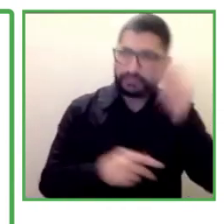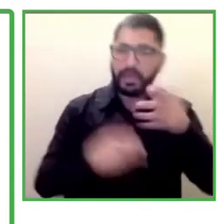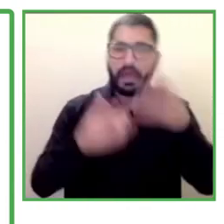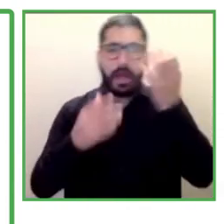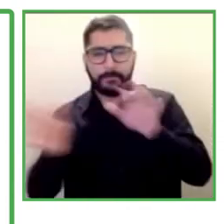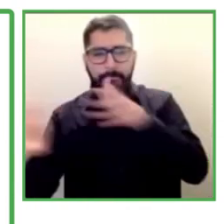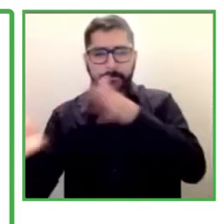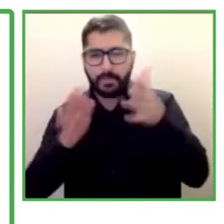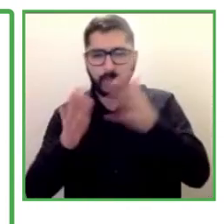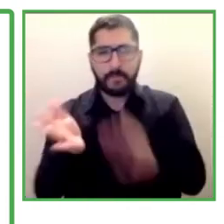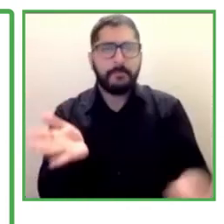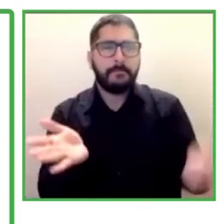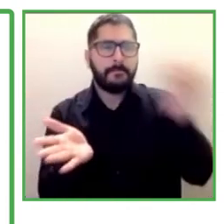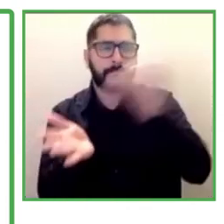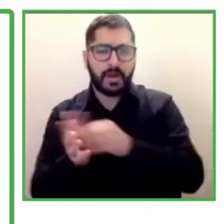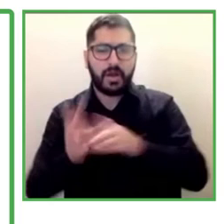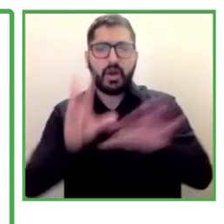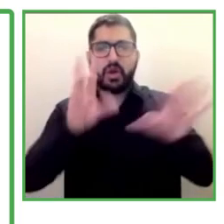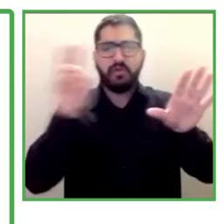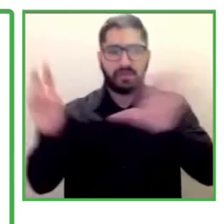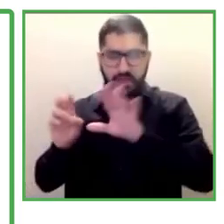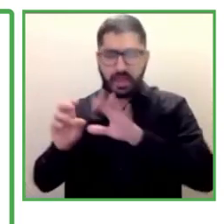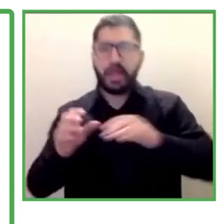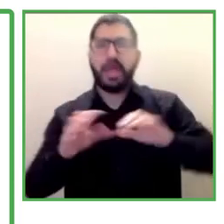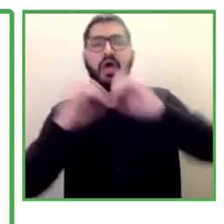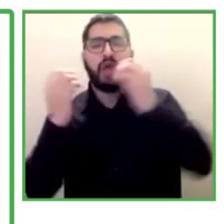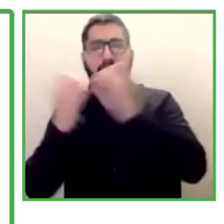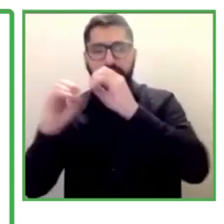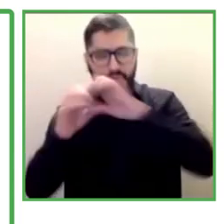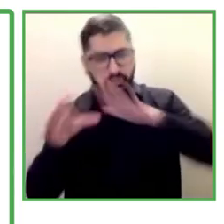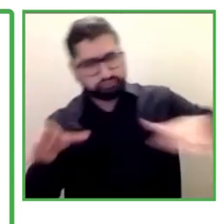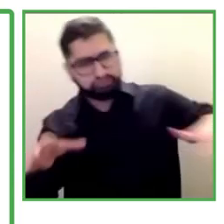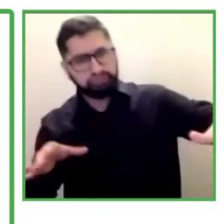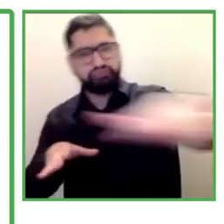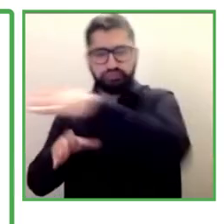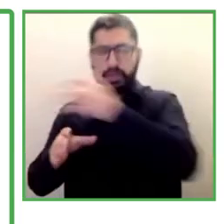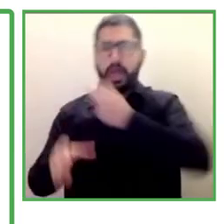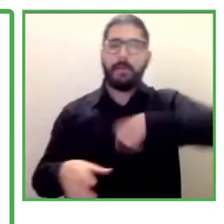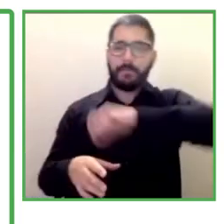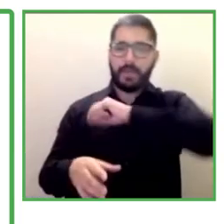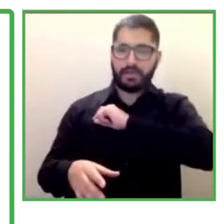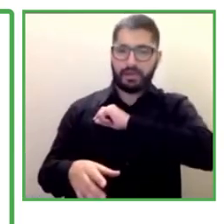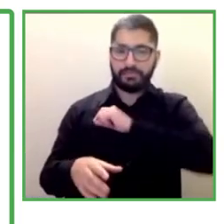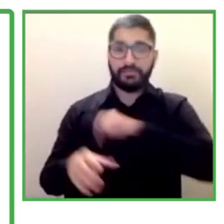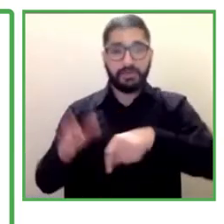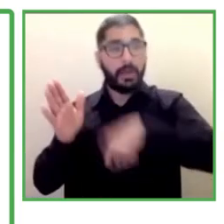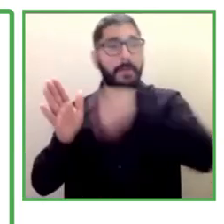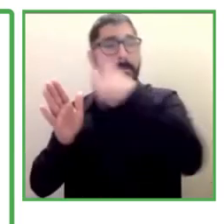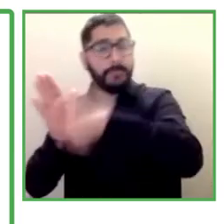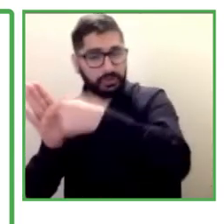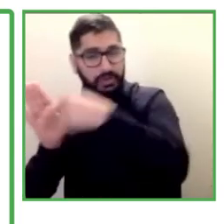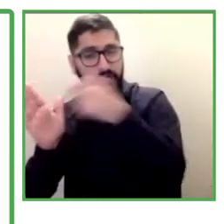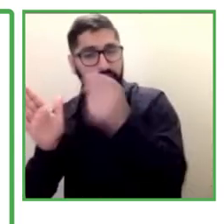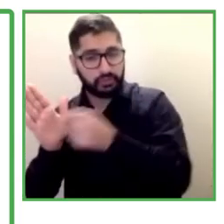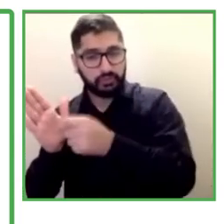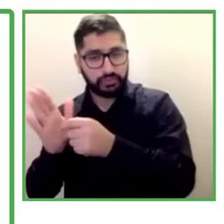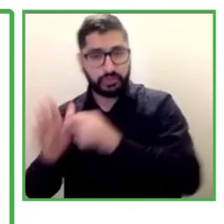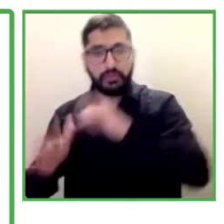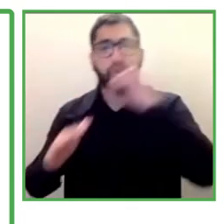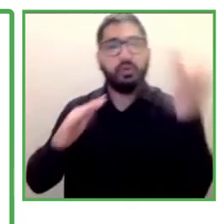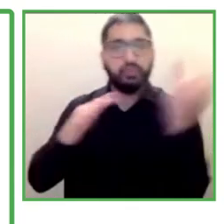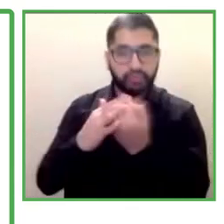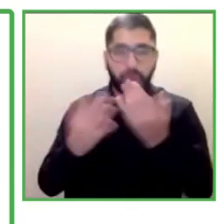And we have representation in all the national territory. This project starts in the year